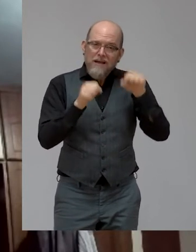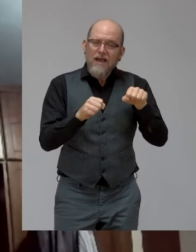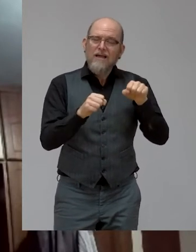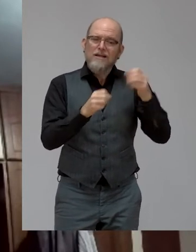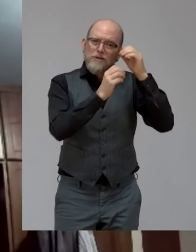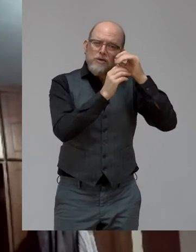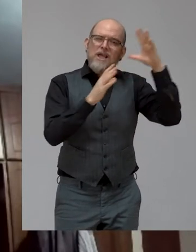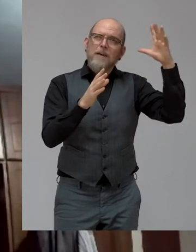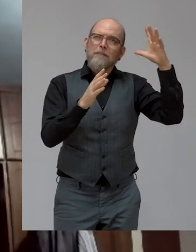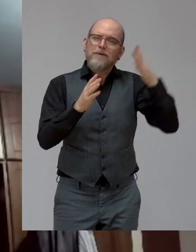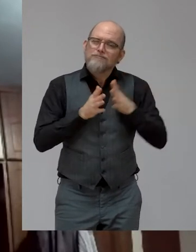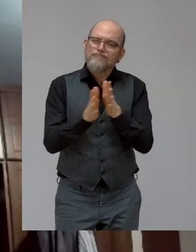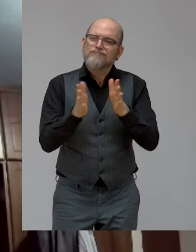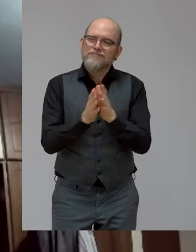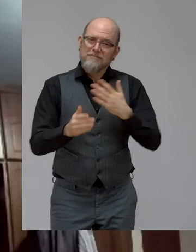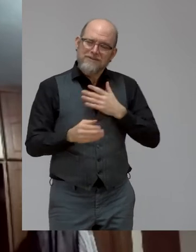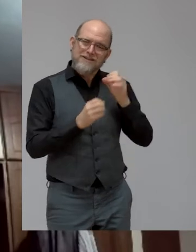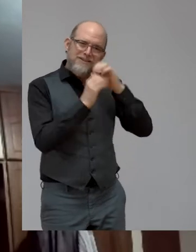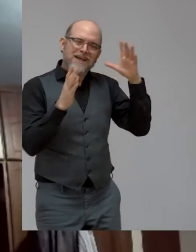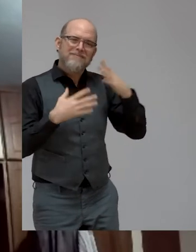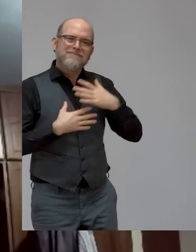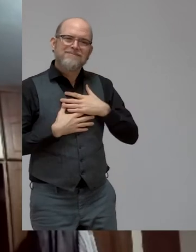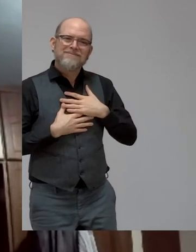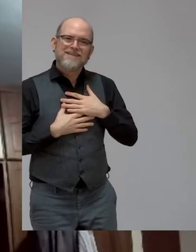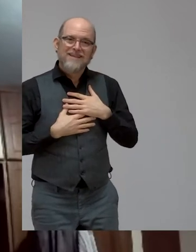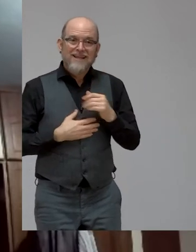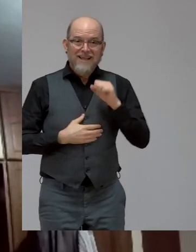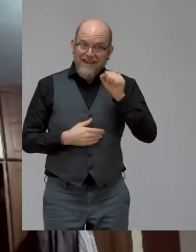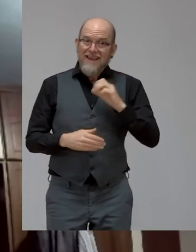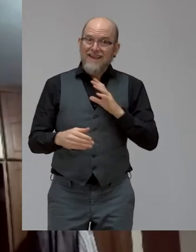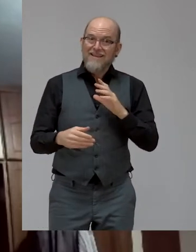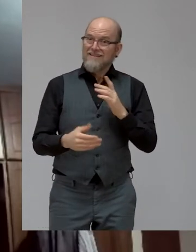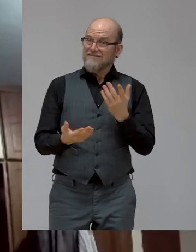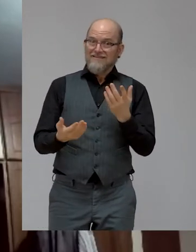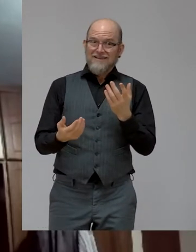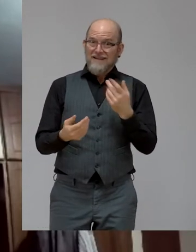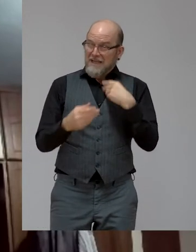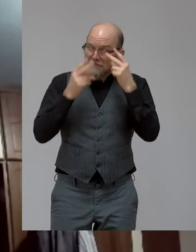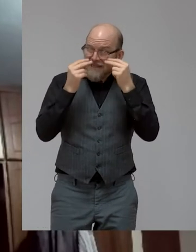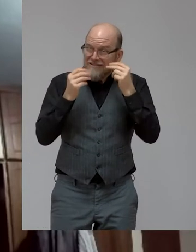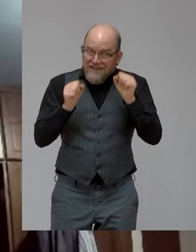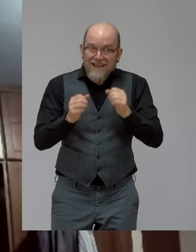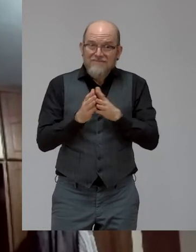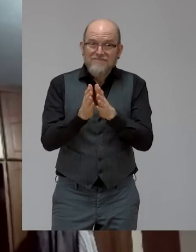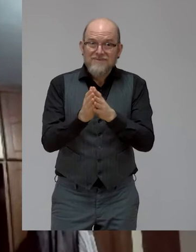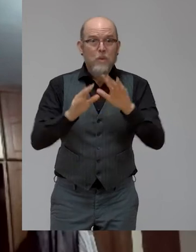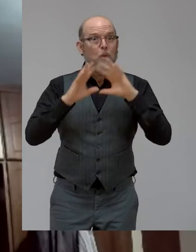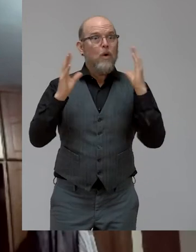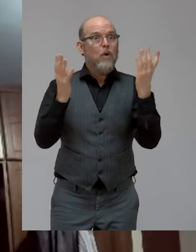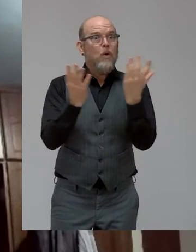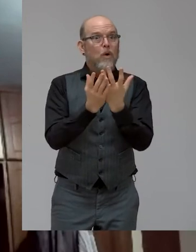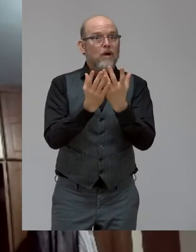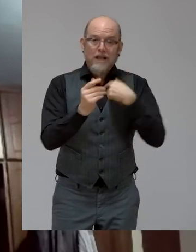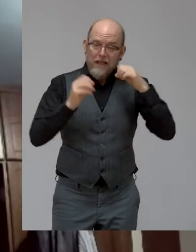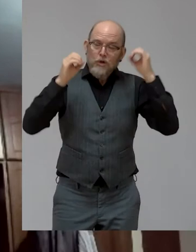joke. Do blind people dream? So I have a dream that one day this world will turn into truly equal through the